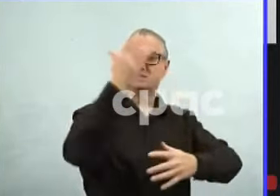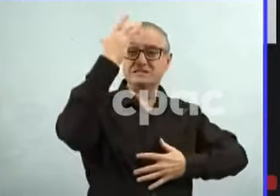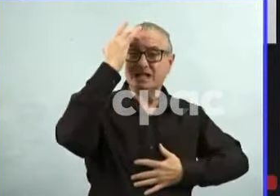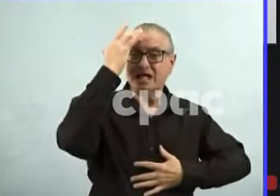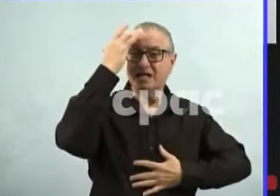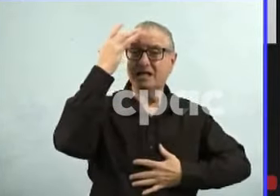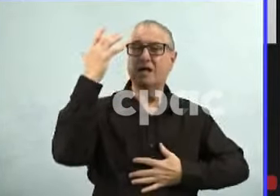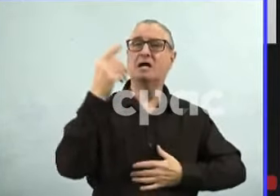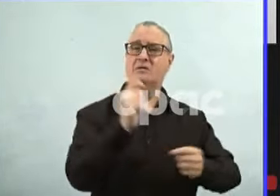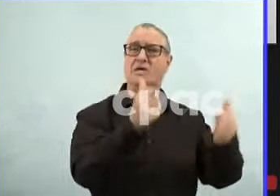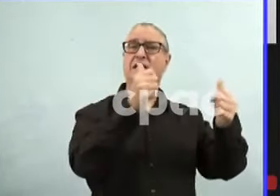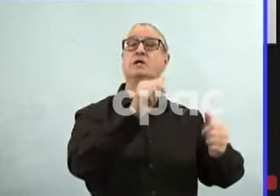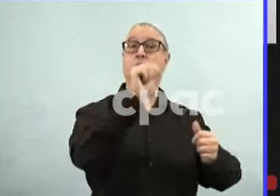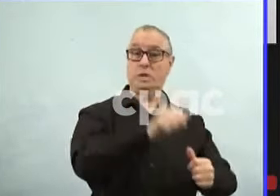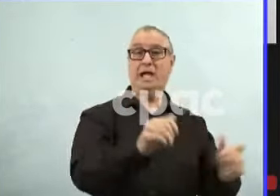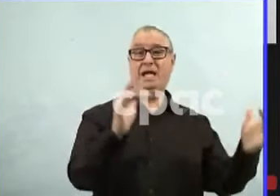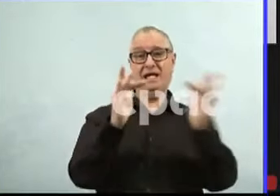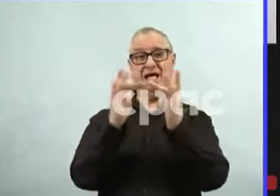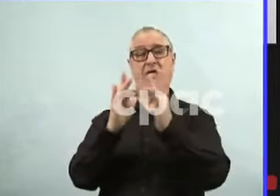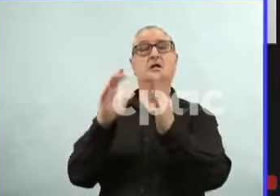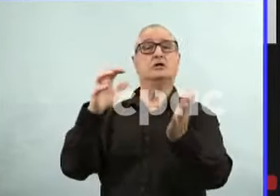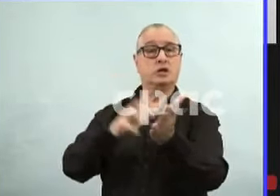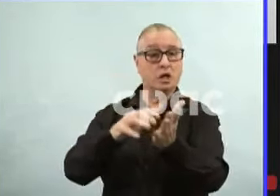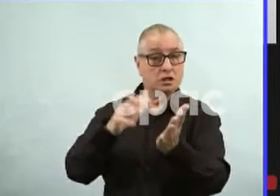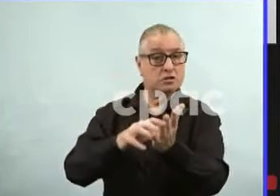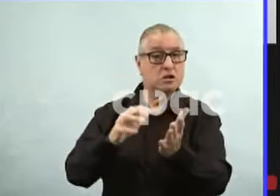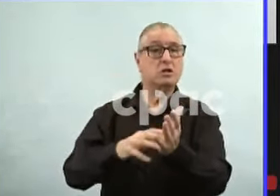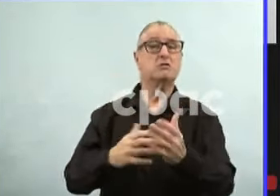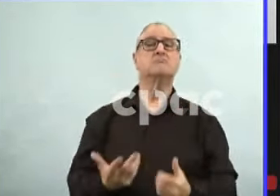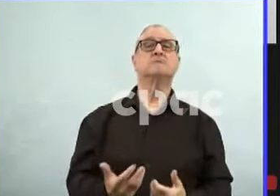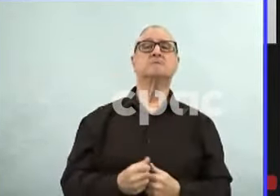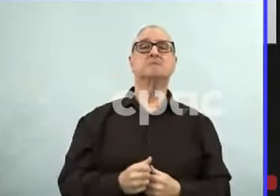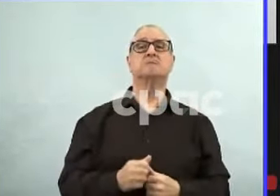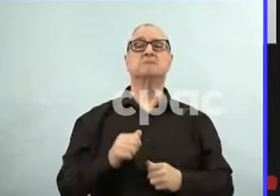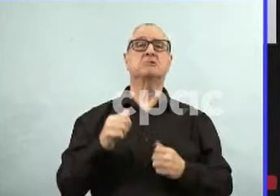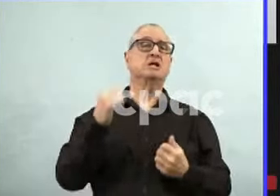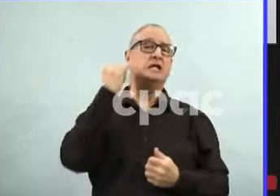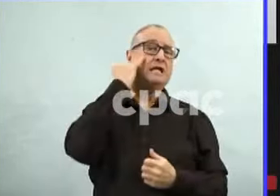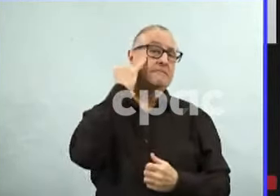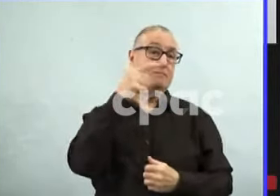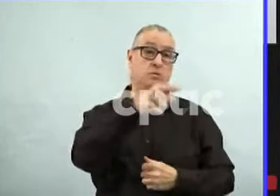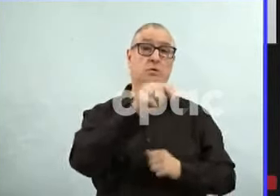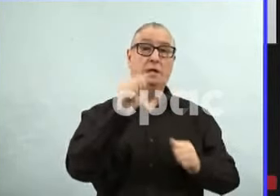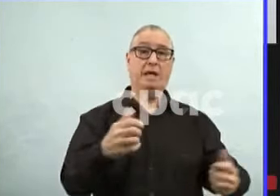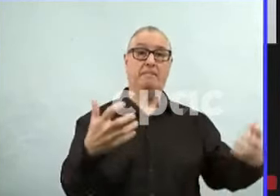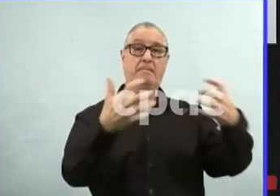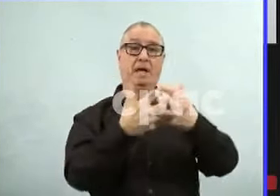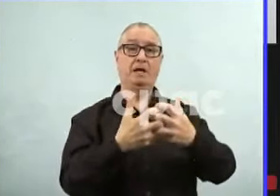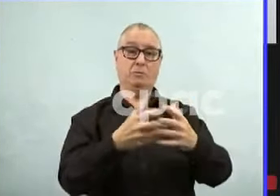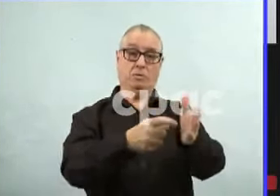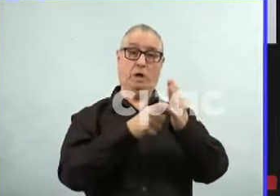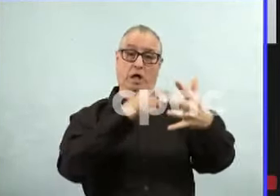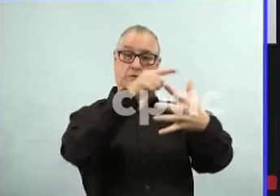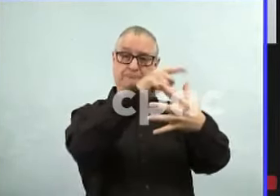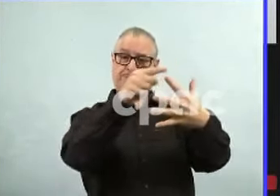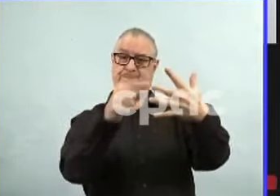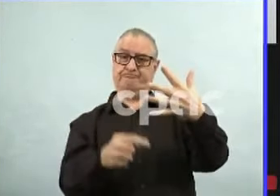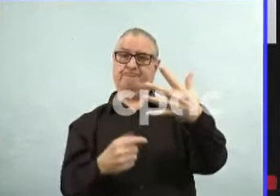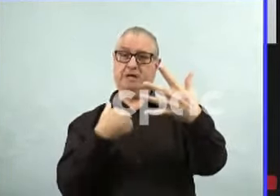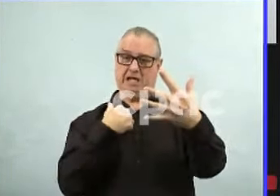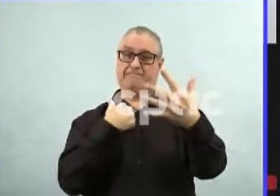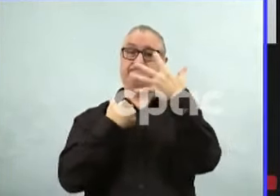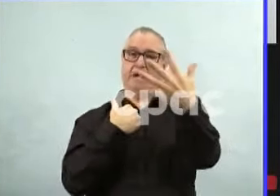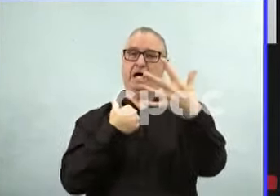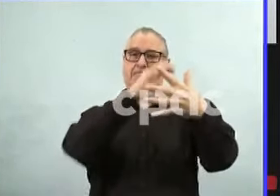infosant if they meet the minimum eligibility criteria. You need to meet the criteria of one of the following groups.